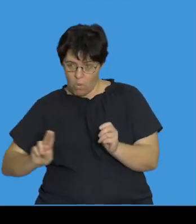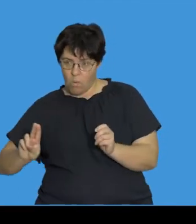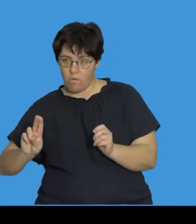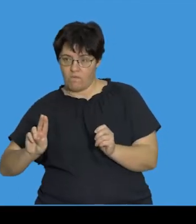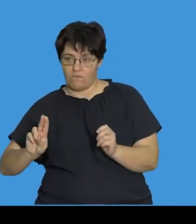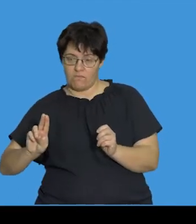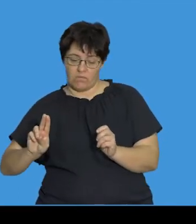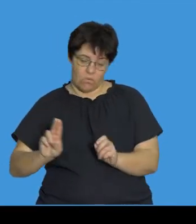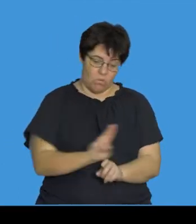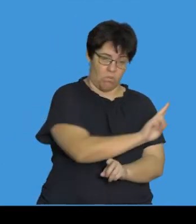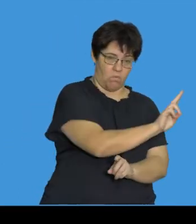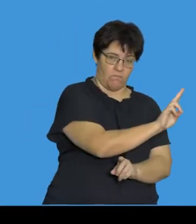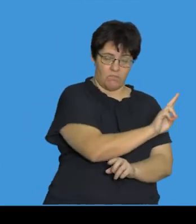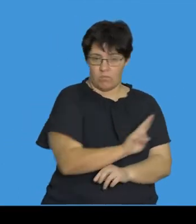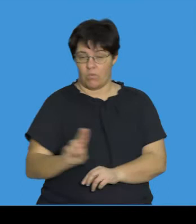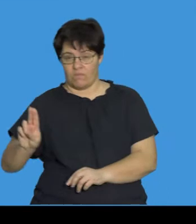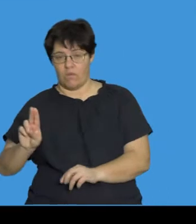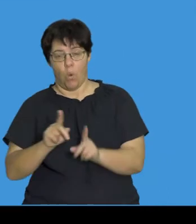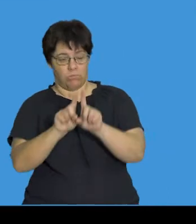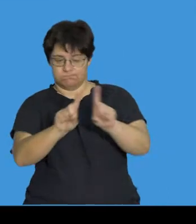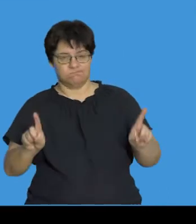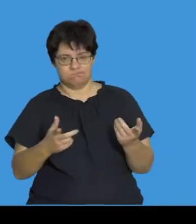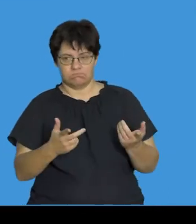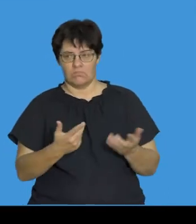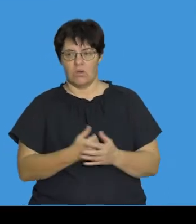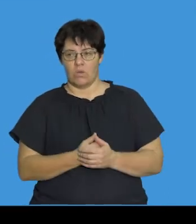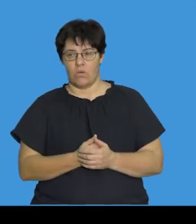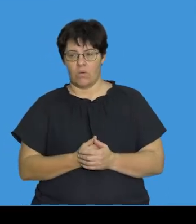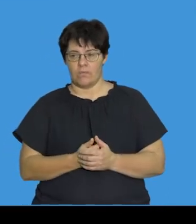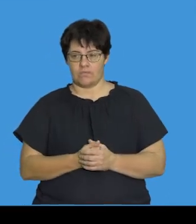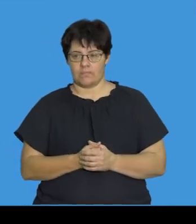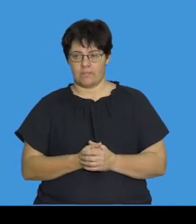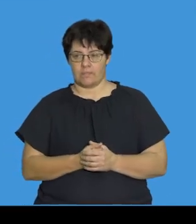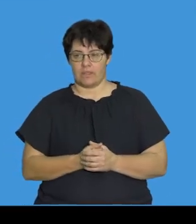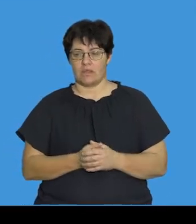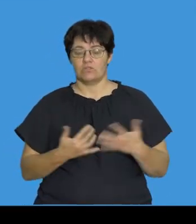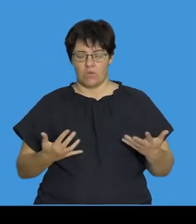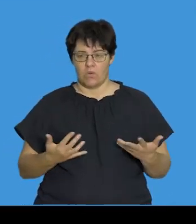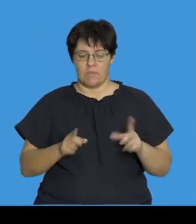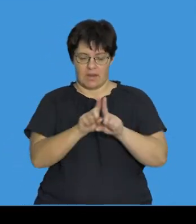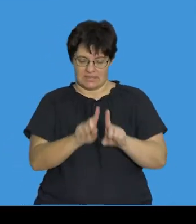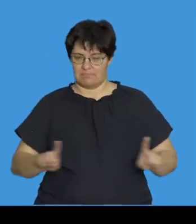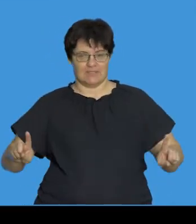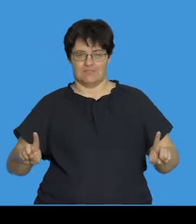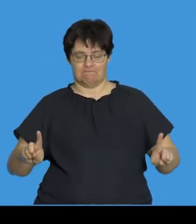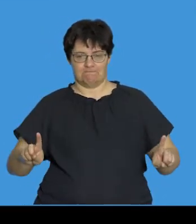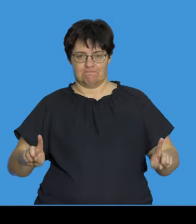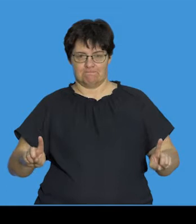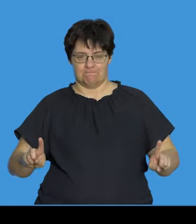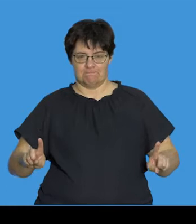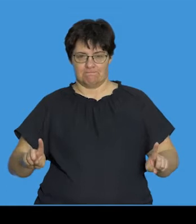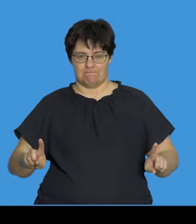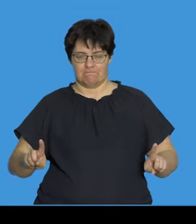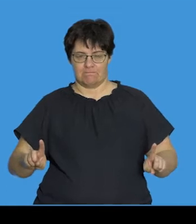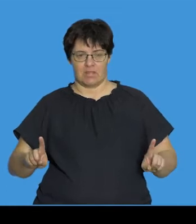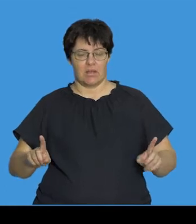is pulled to the one pole or when an entire chromosome is pulled to the one pole, as opposed to splitting